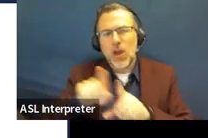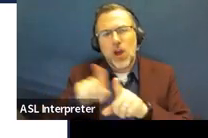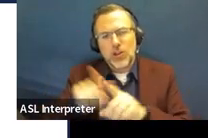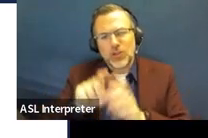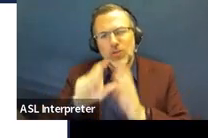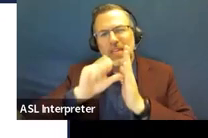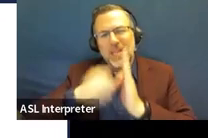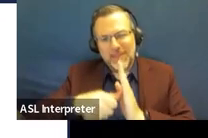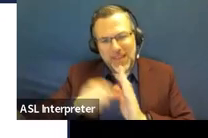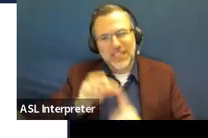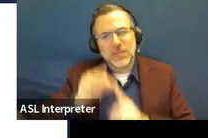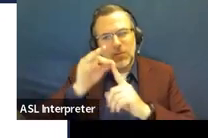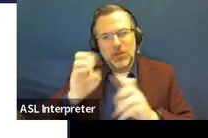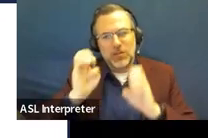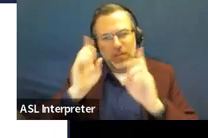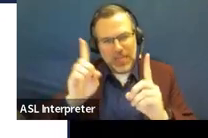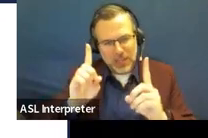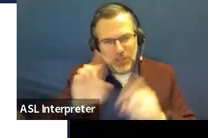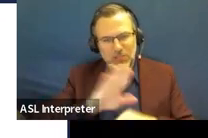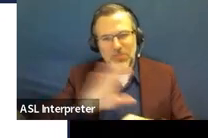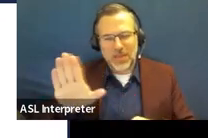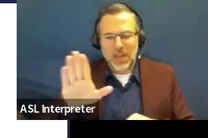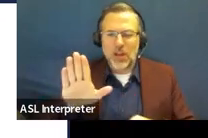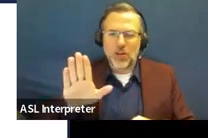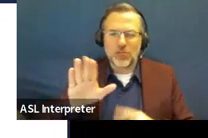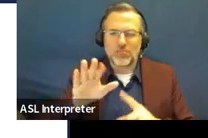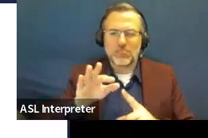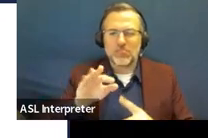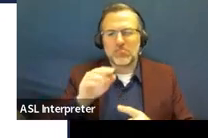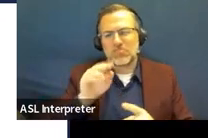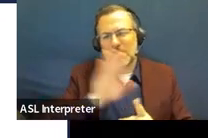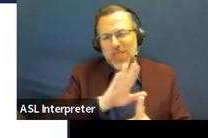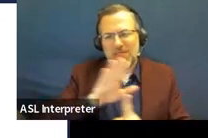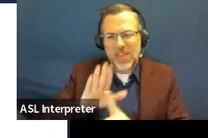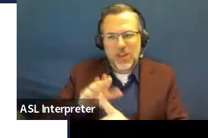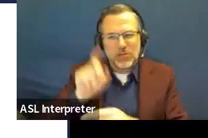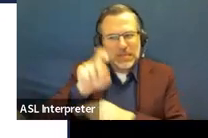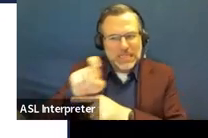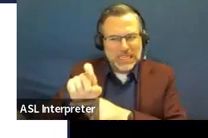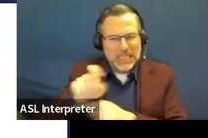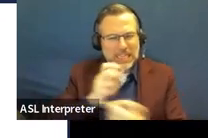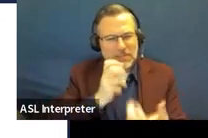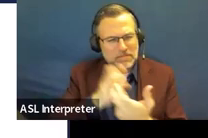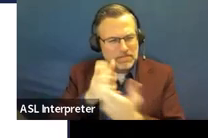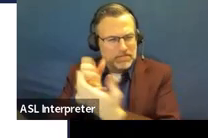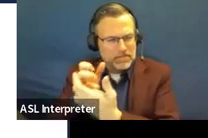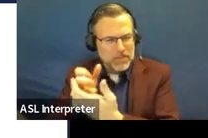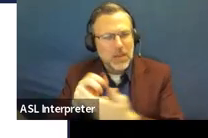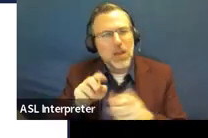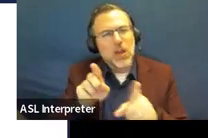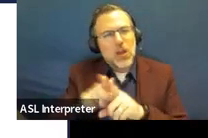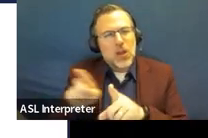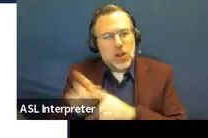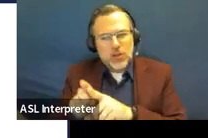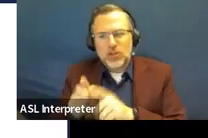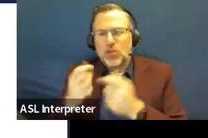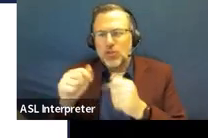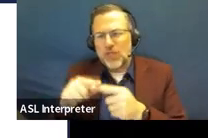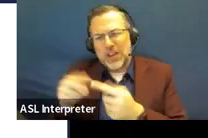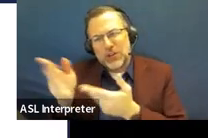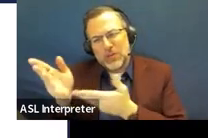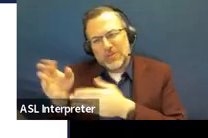further education, employment, independent living, and, very importantly, to promote movement back to general education.